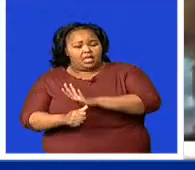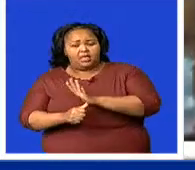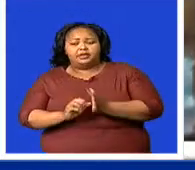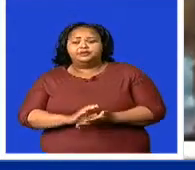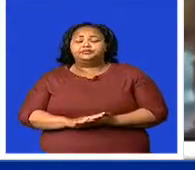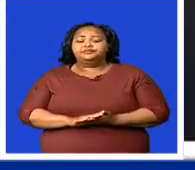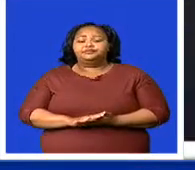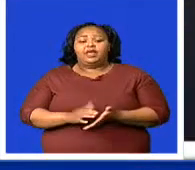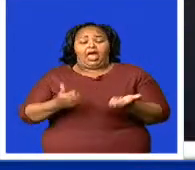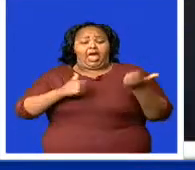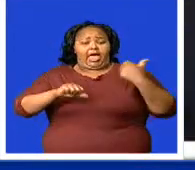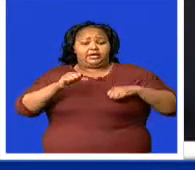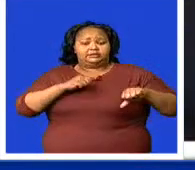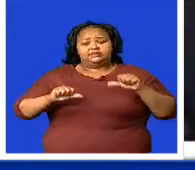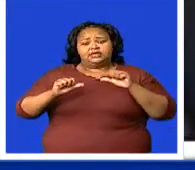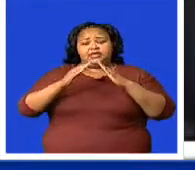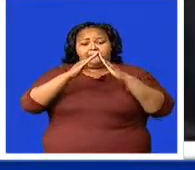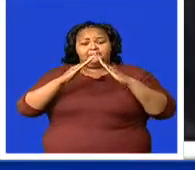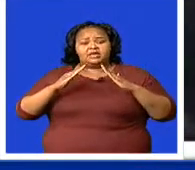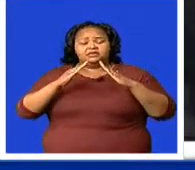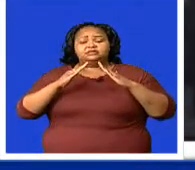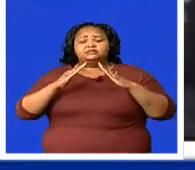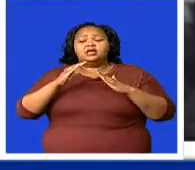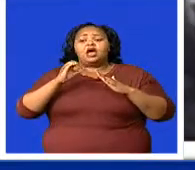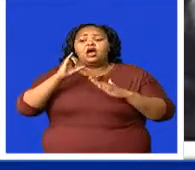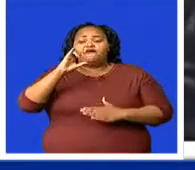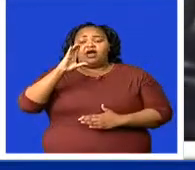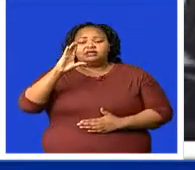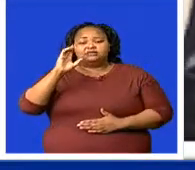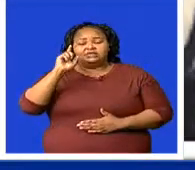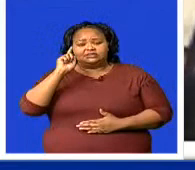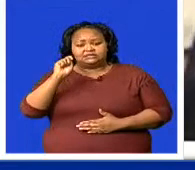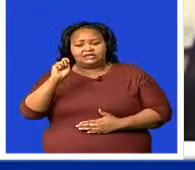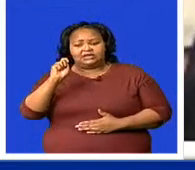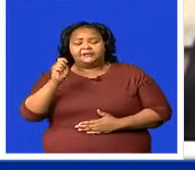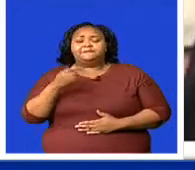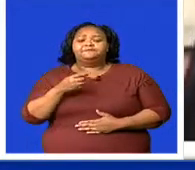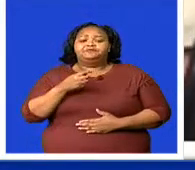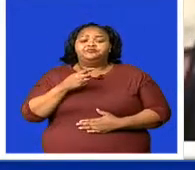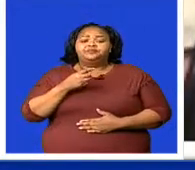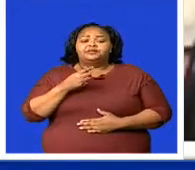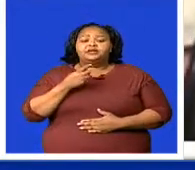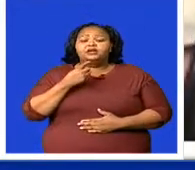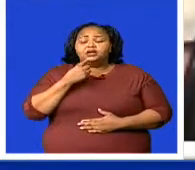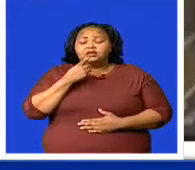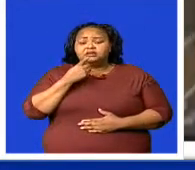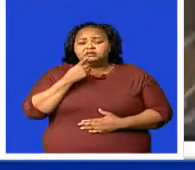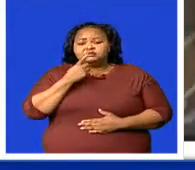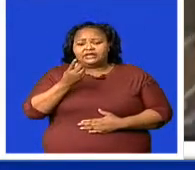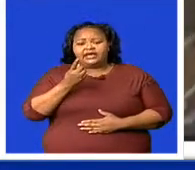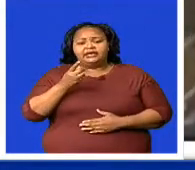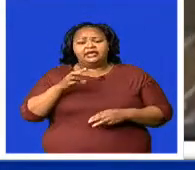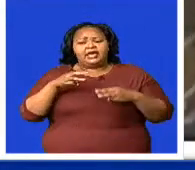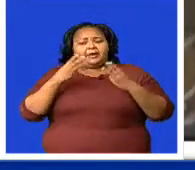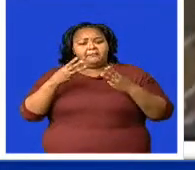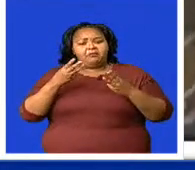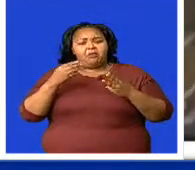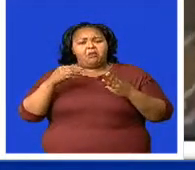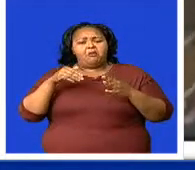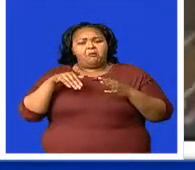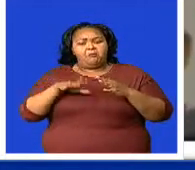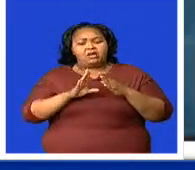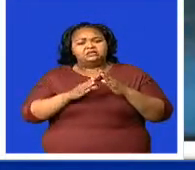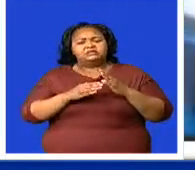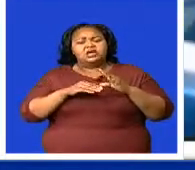of ICT has tossed the Eswatini Communications Commission to work on reducing the price of data